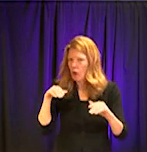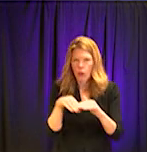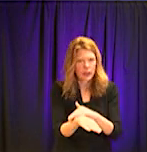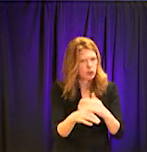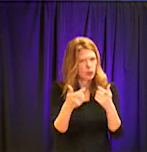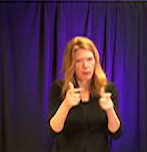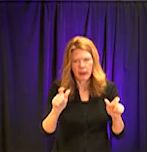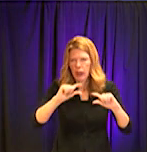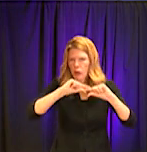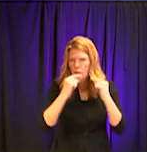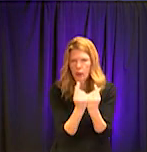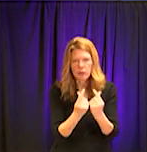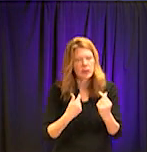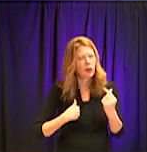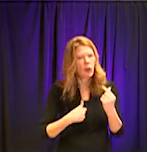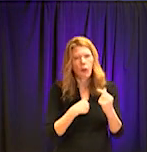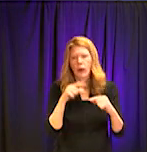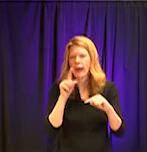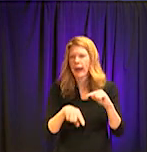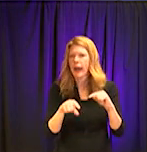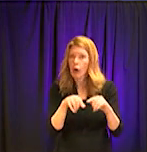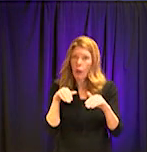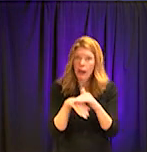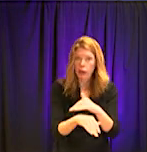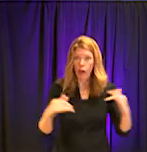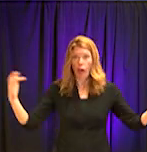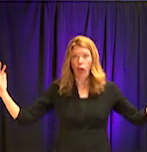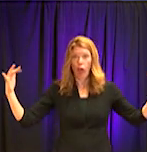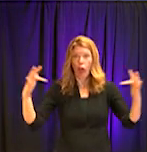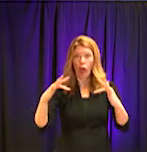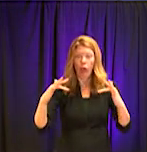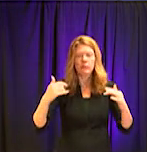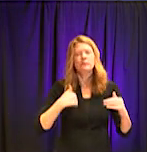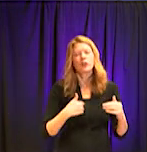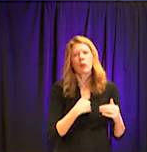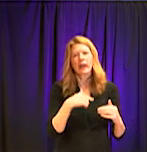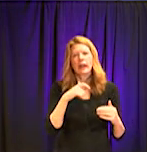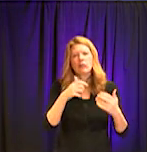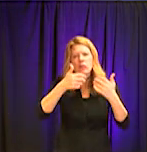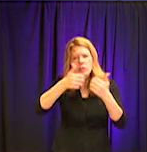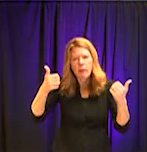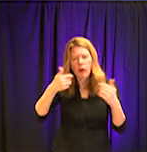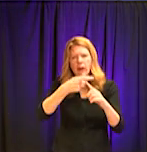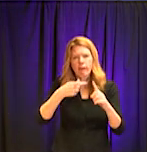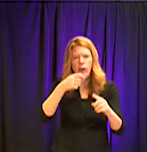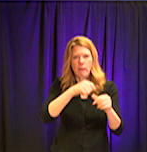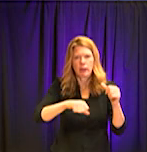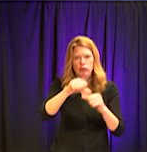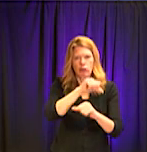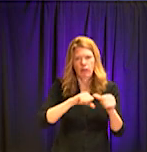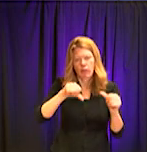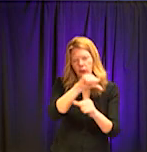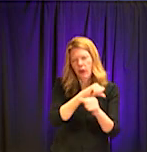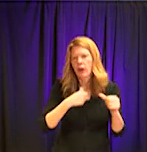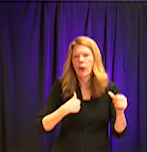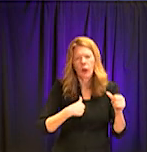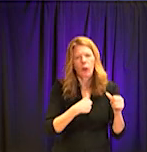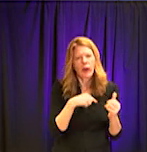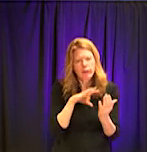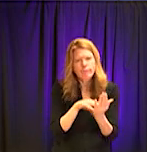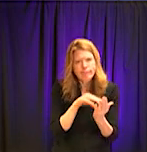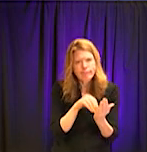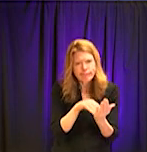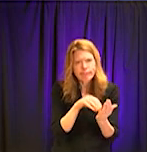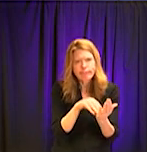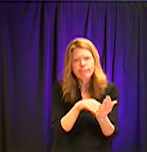doing what we can to decrease a number of people that are together because that's how we slow down the transmission of the virus. And so these are things that we can